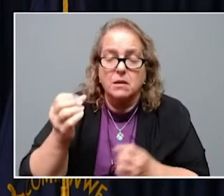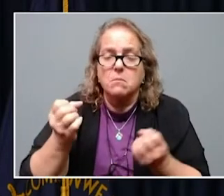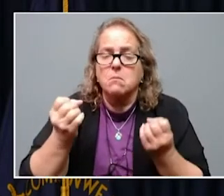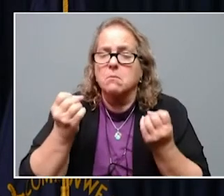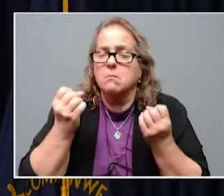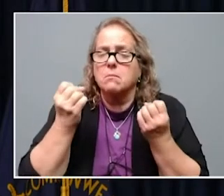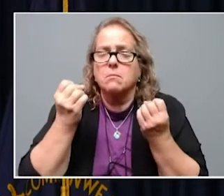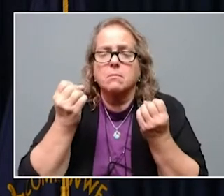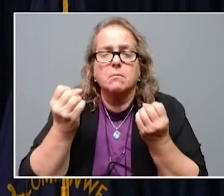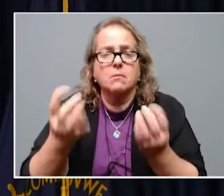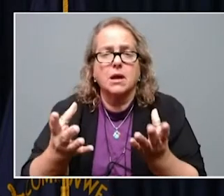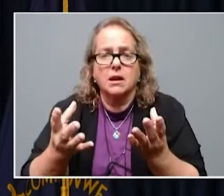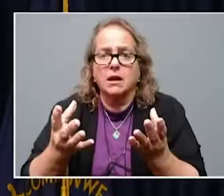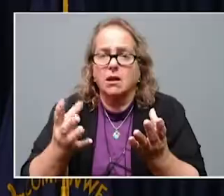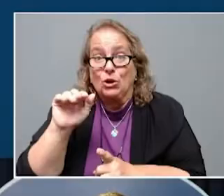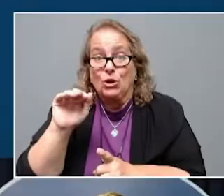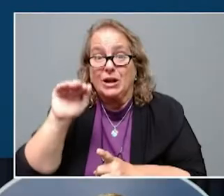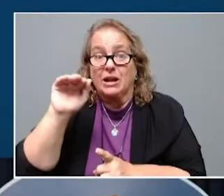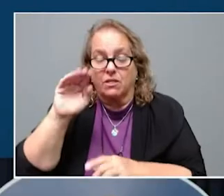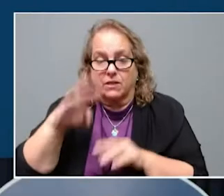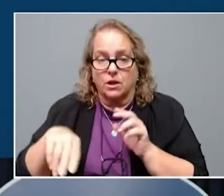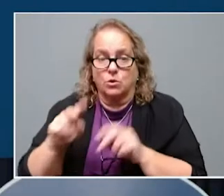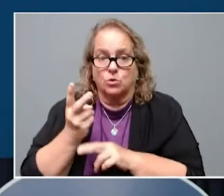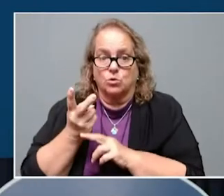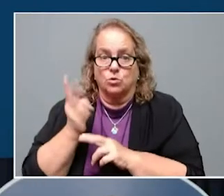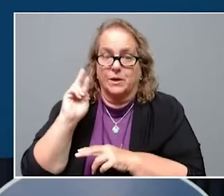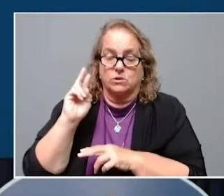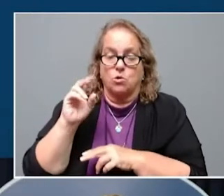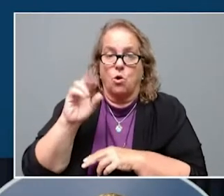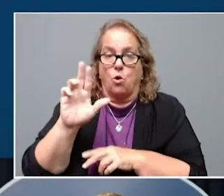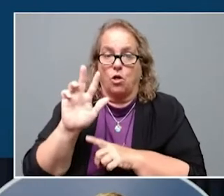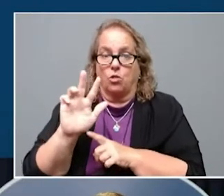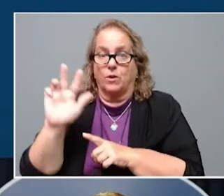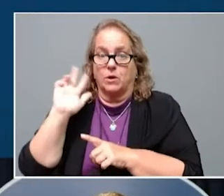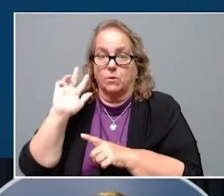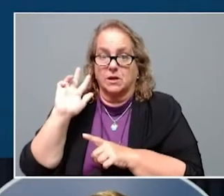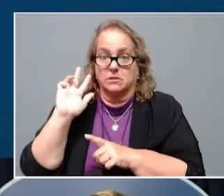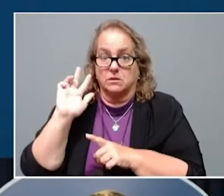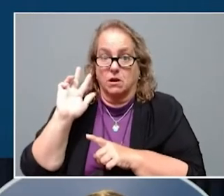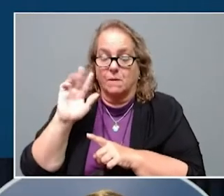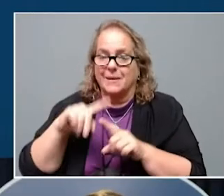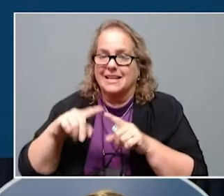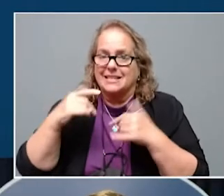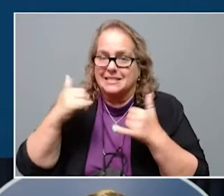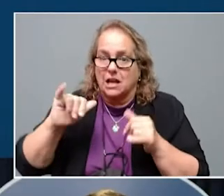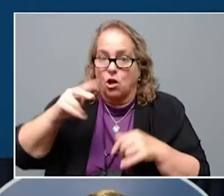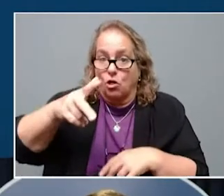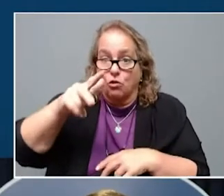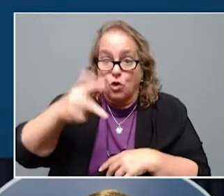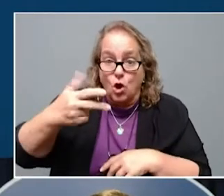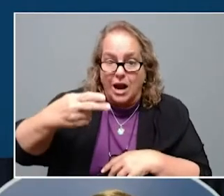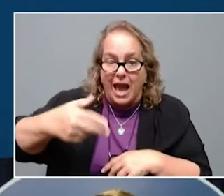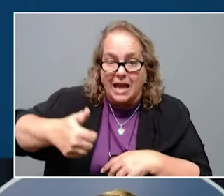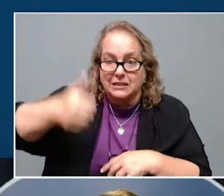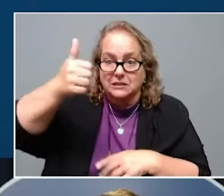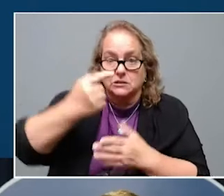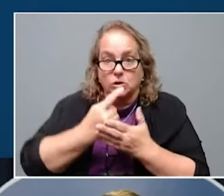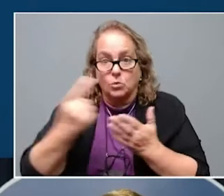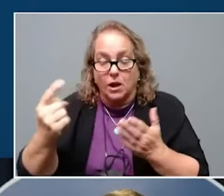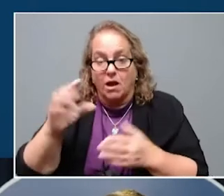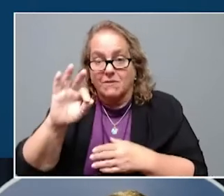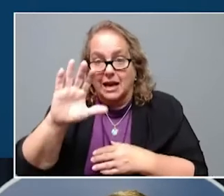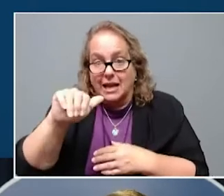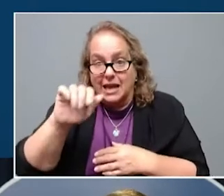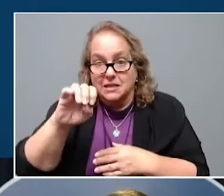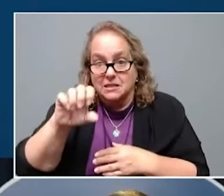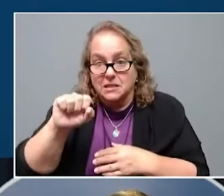off or even beginning to fall. Cases have fallen over the past two weeks, although last week's drop was discounted because it was believed